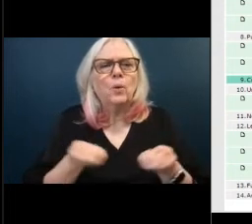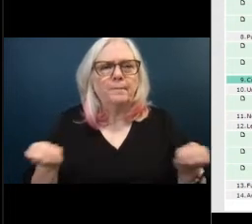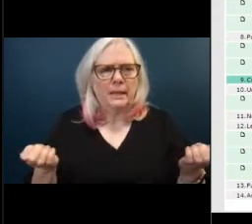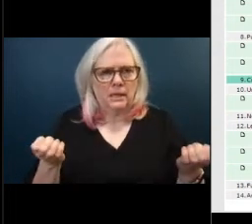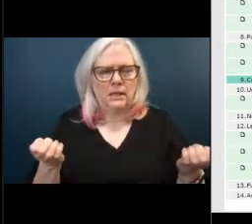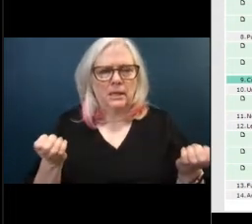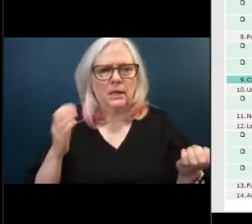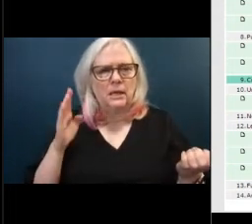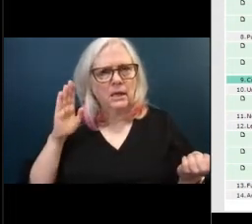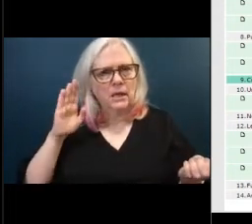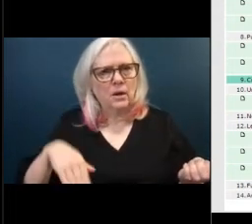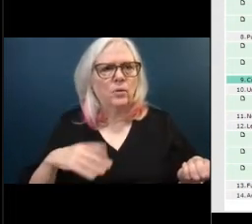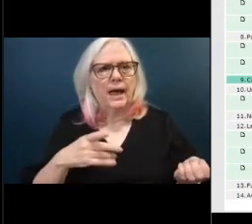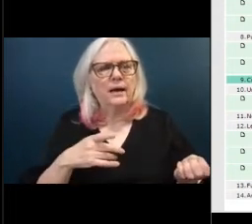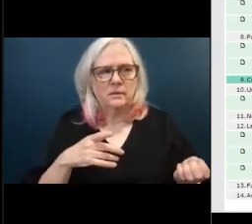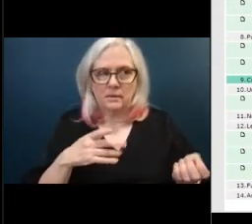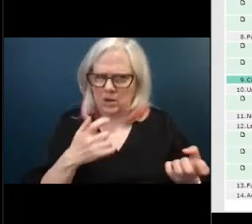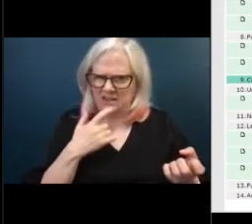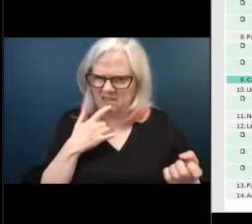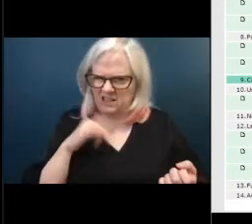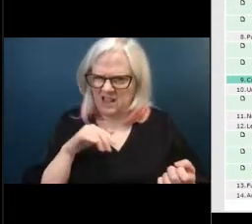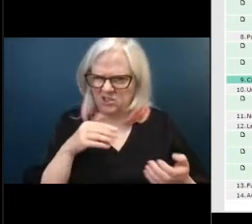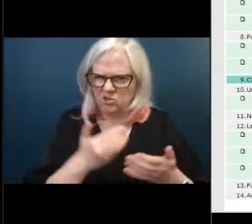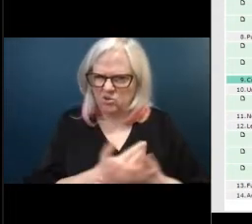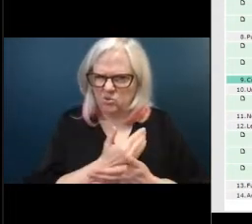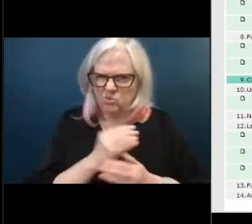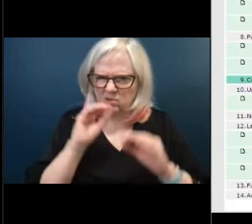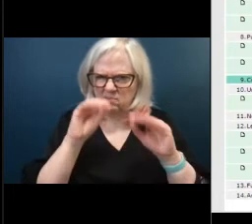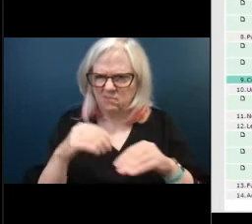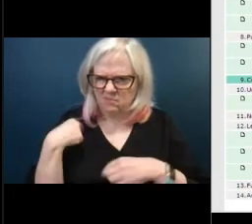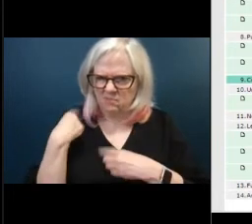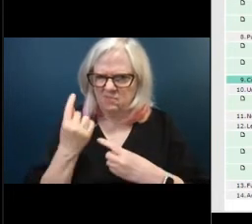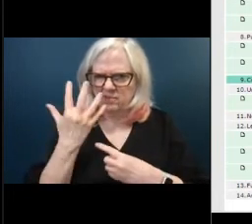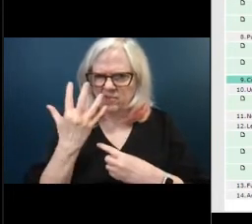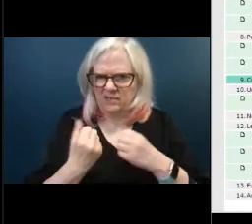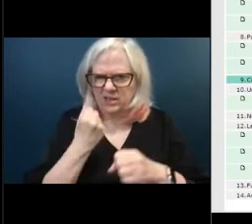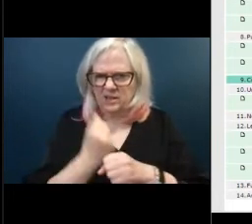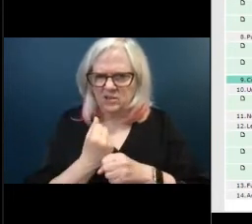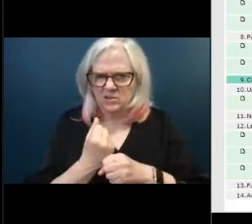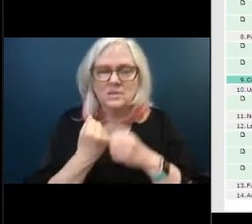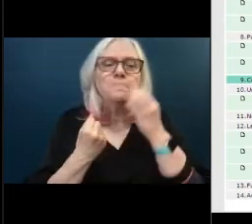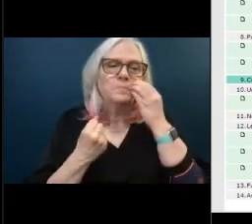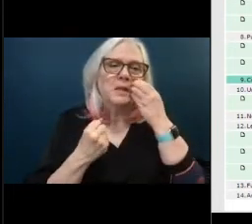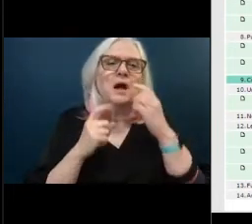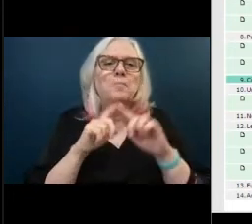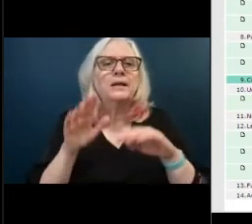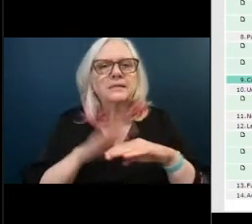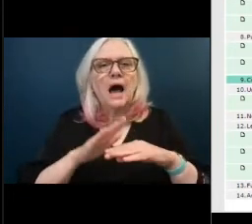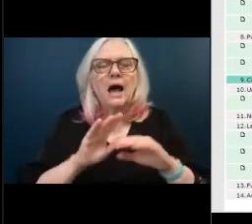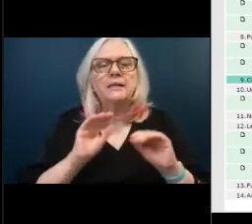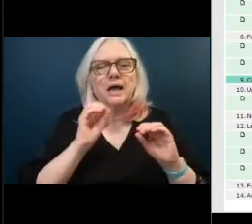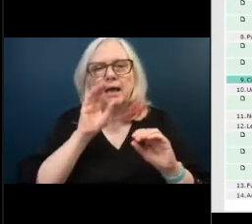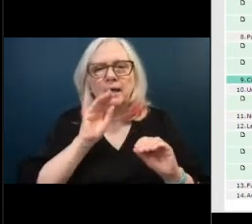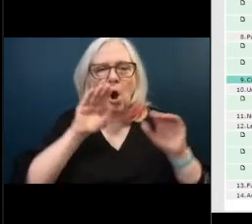i want to say it's new because i think it has been put in in the last probably five or six years but it's on the ocean and it's